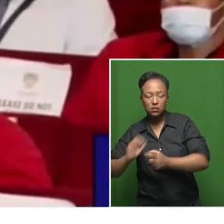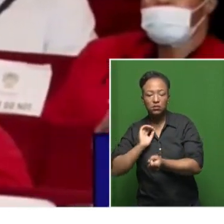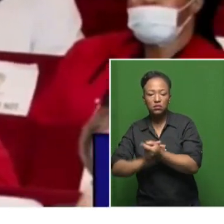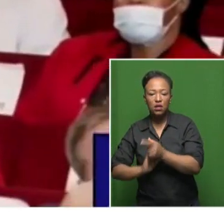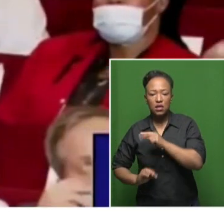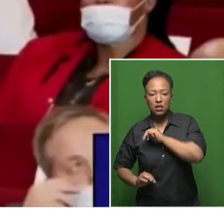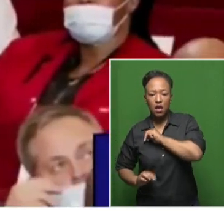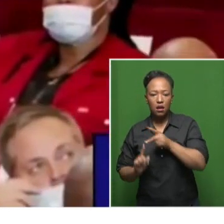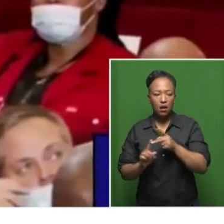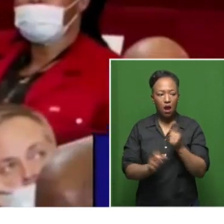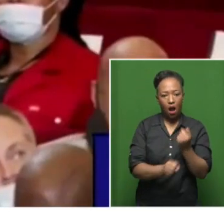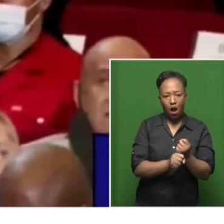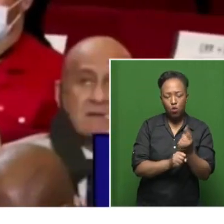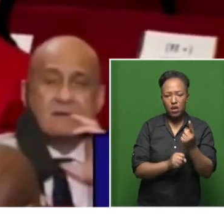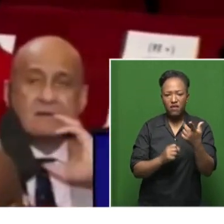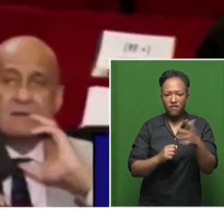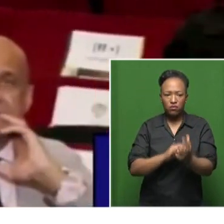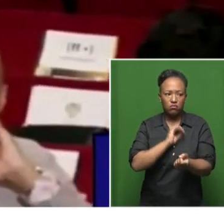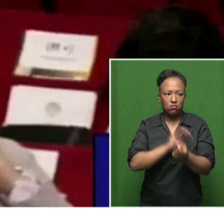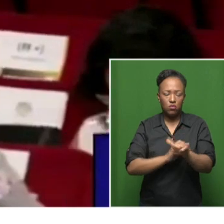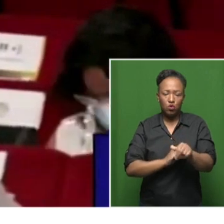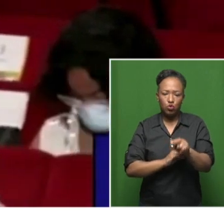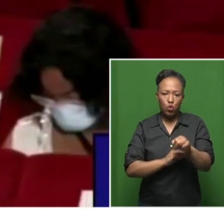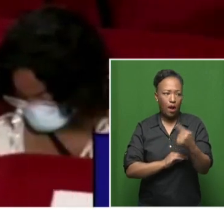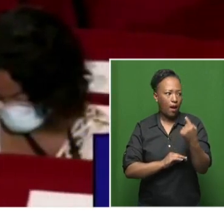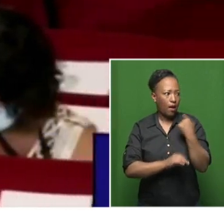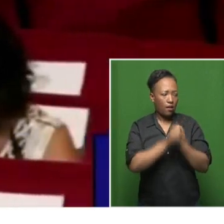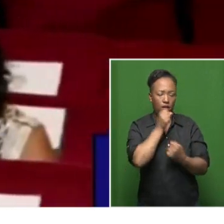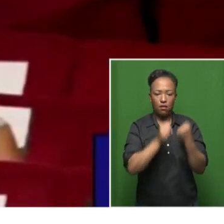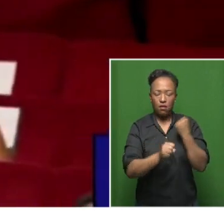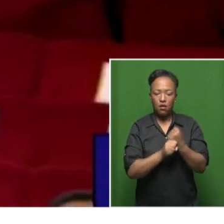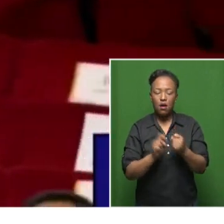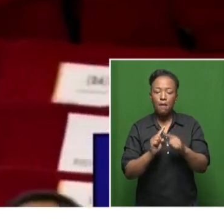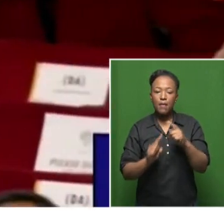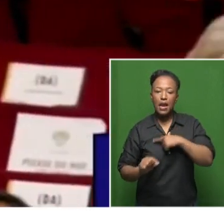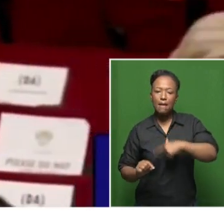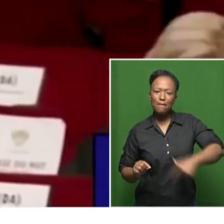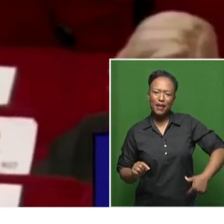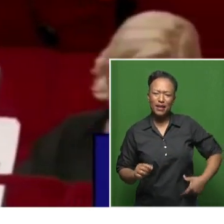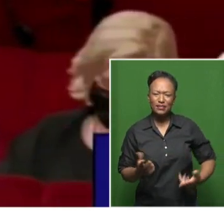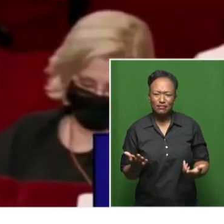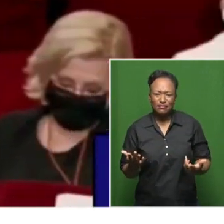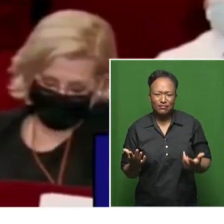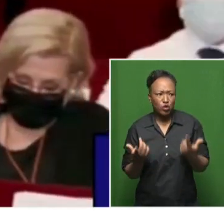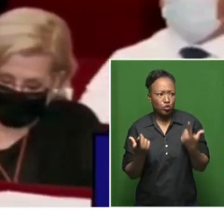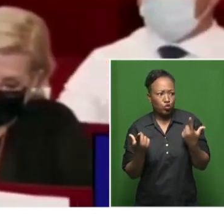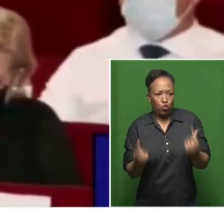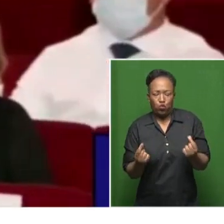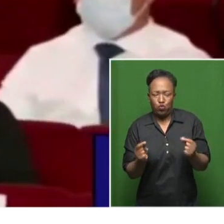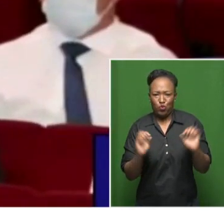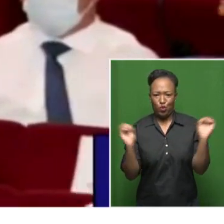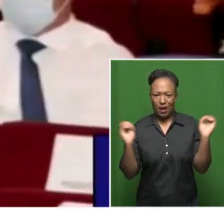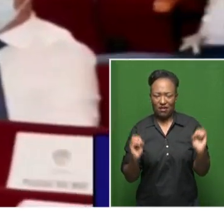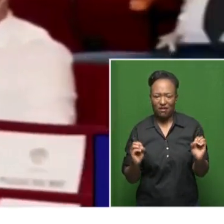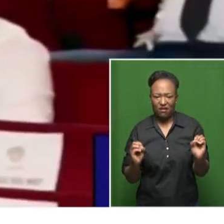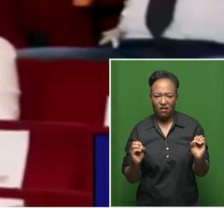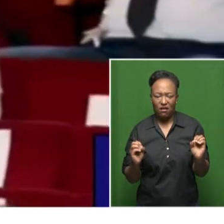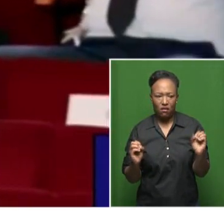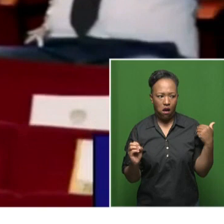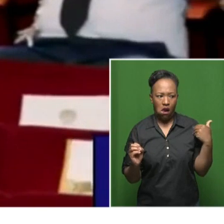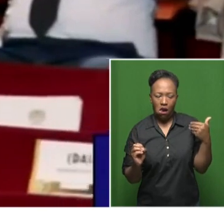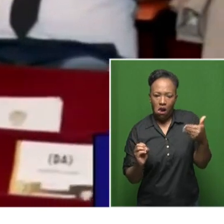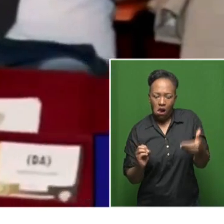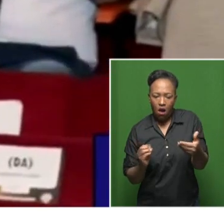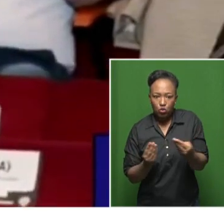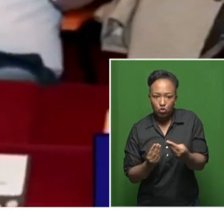in July last year, the President has only taken minimal action in the matter and shown a little resolve or